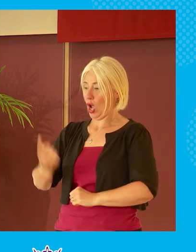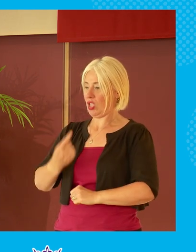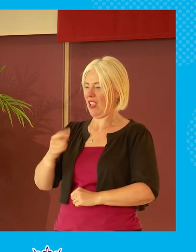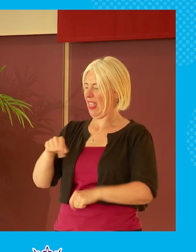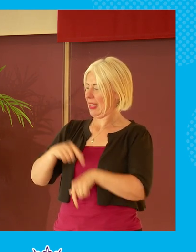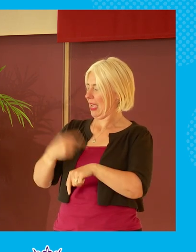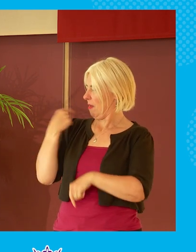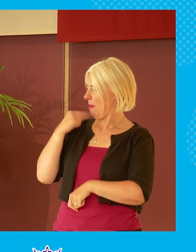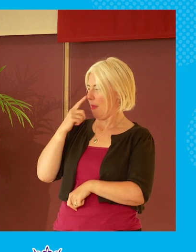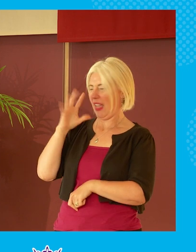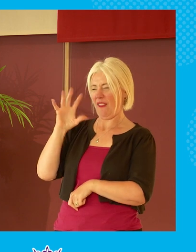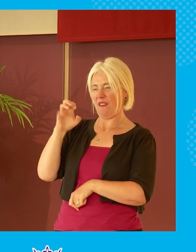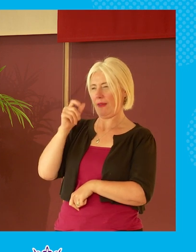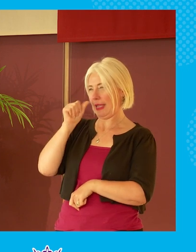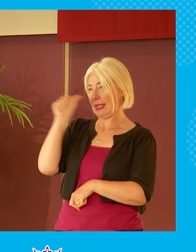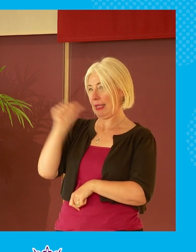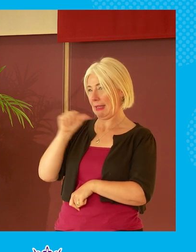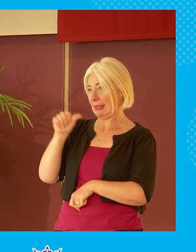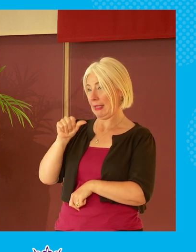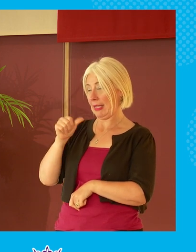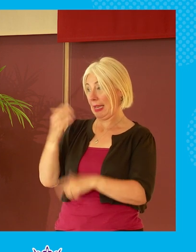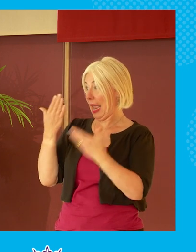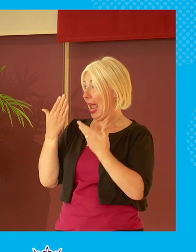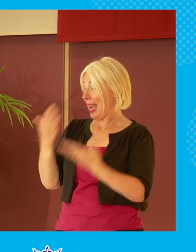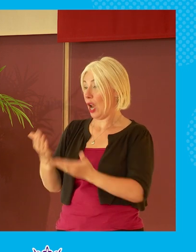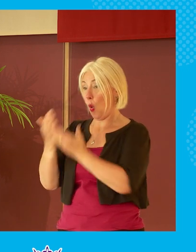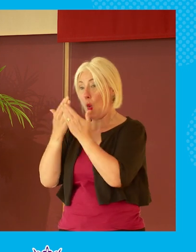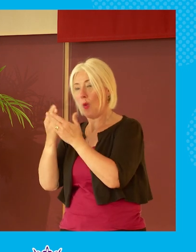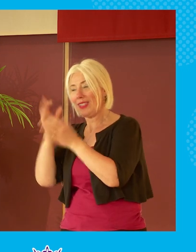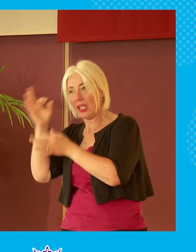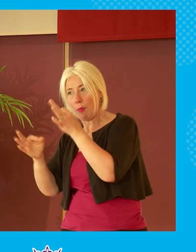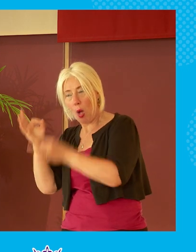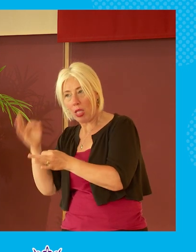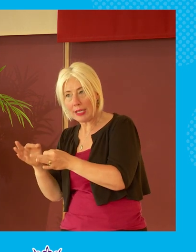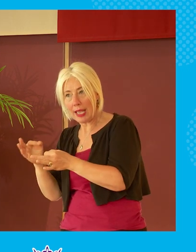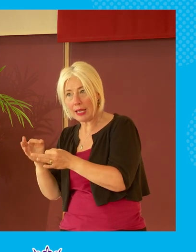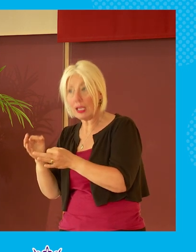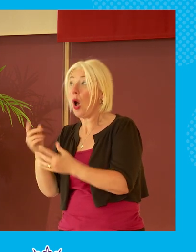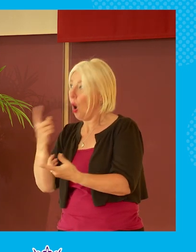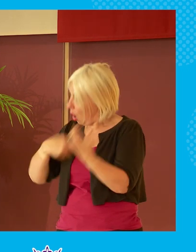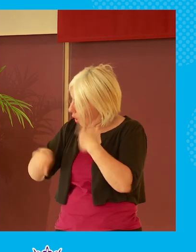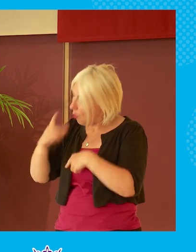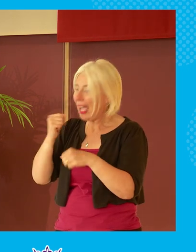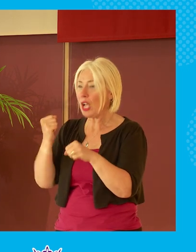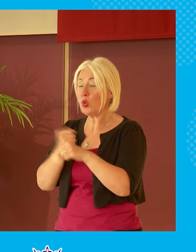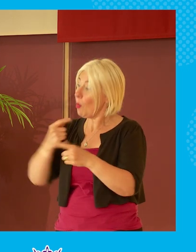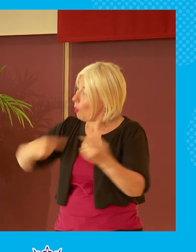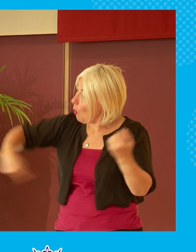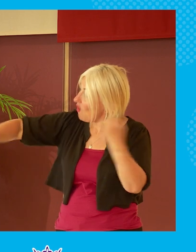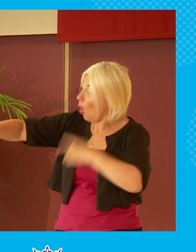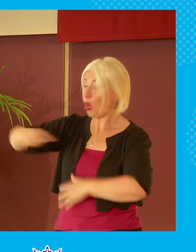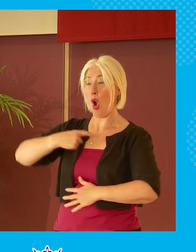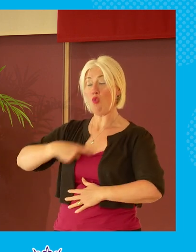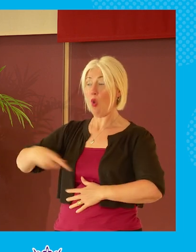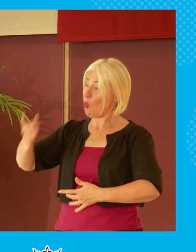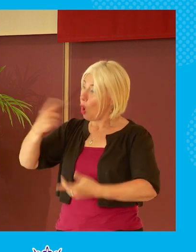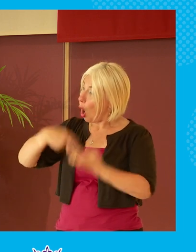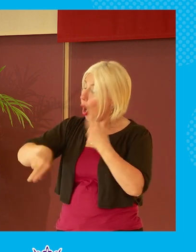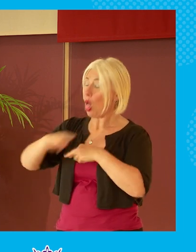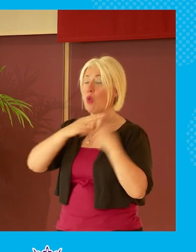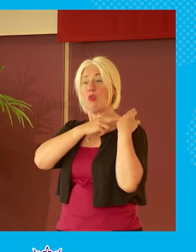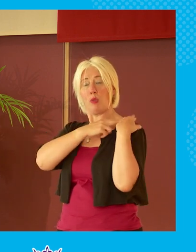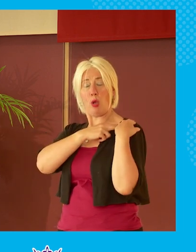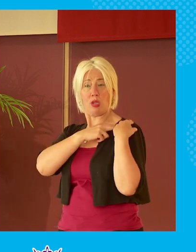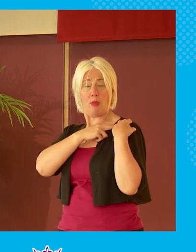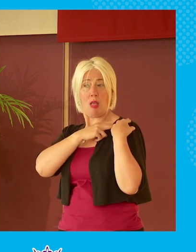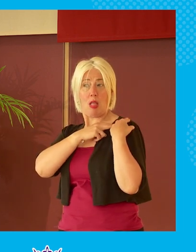politics she can do this and we can all do this but we all have a part to play every single one of us has a part to play to talk